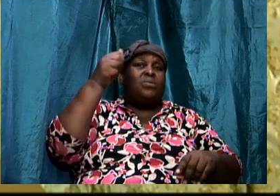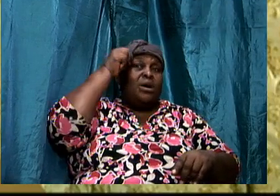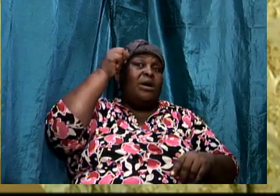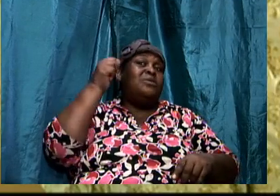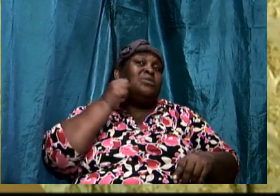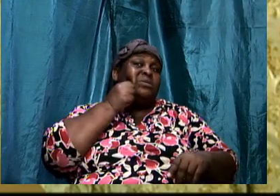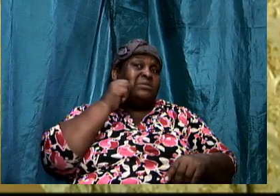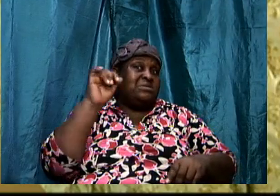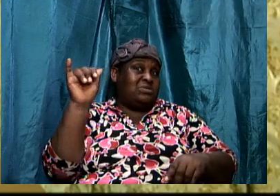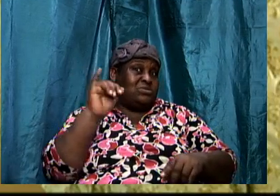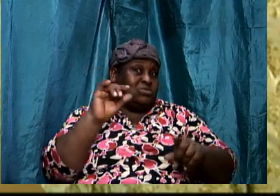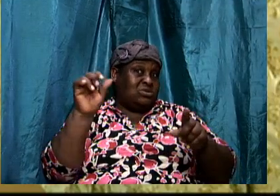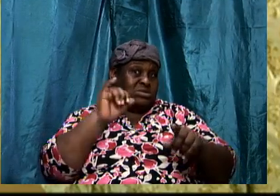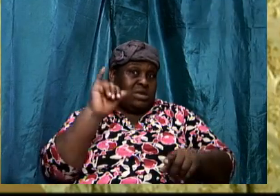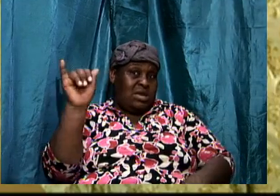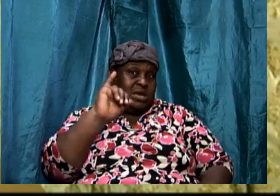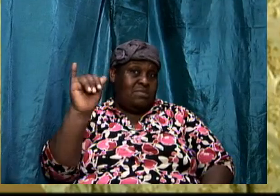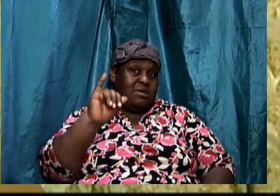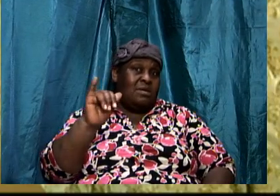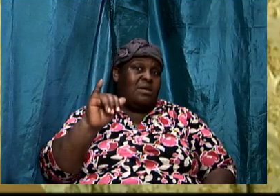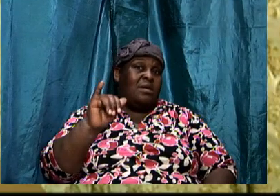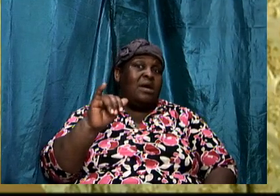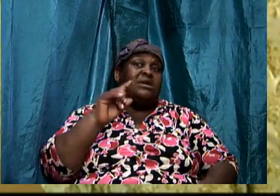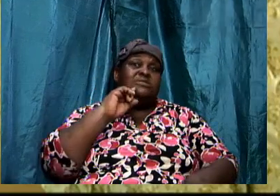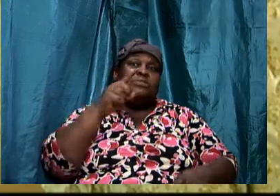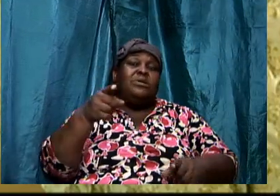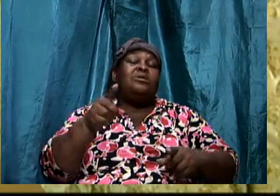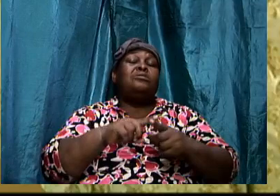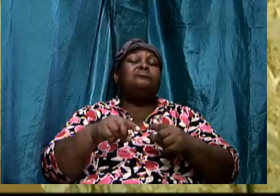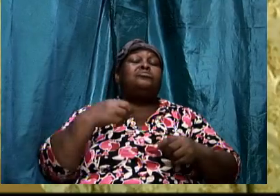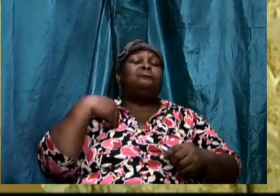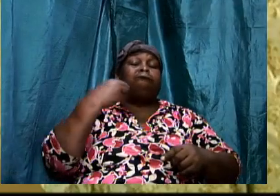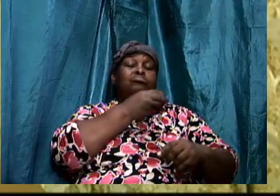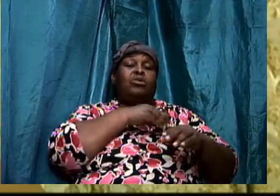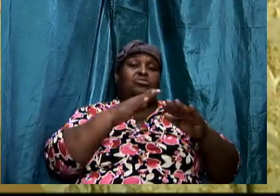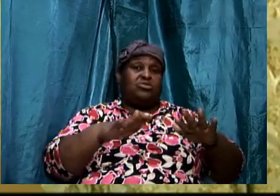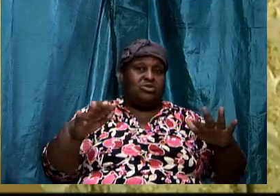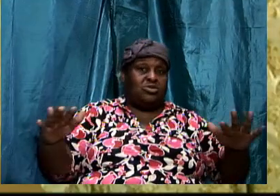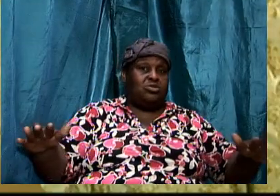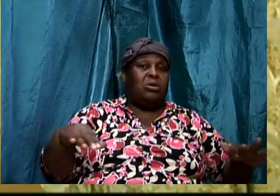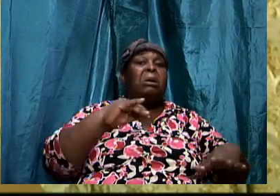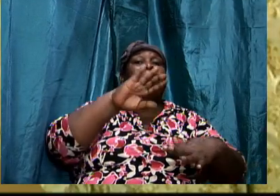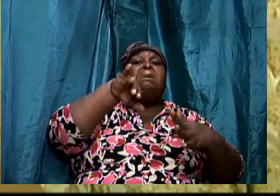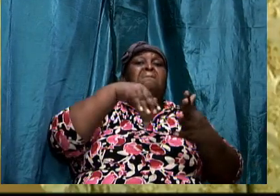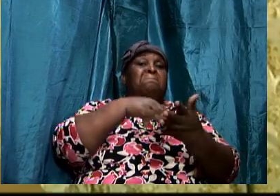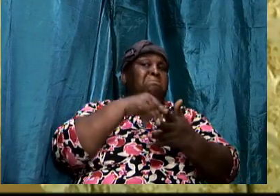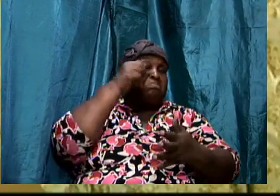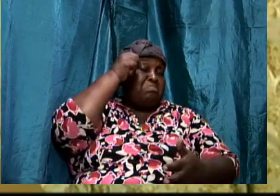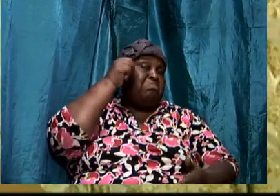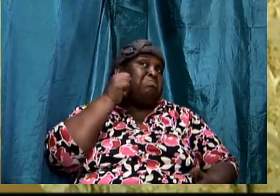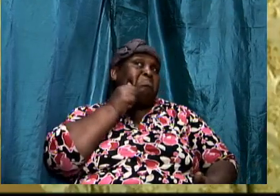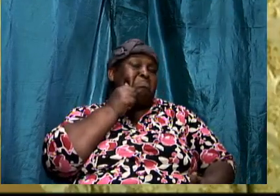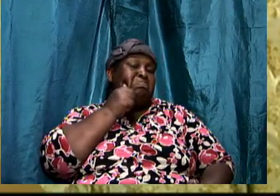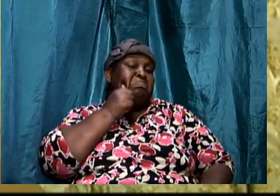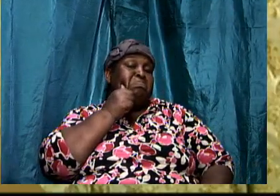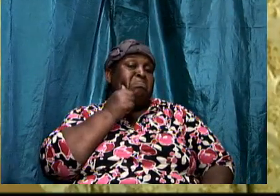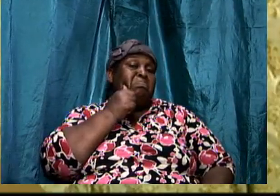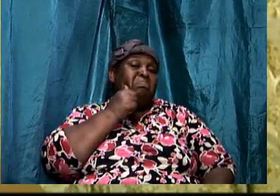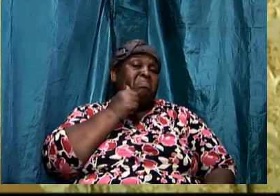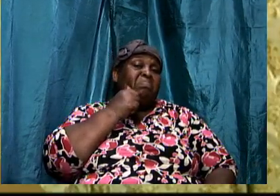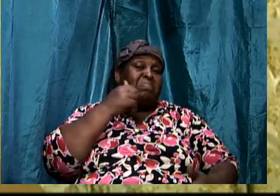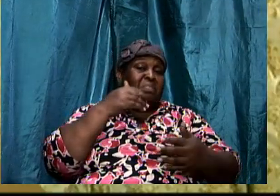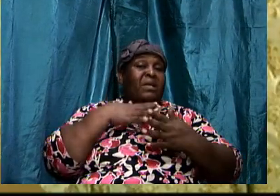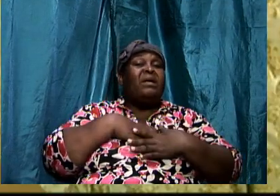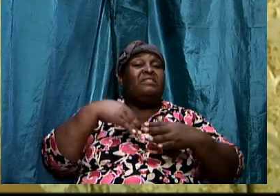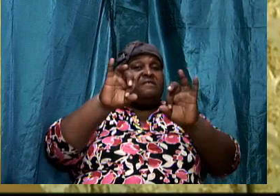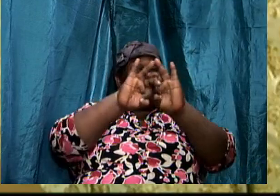I am speaking to our children also. I am speaking to our middle-aged saints also. I am speaking to the body